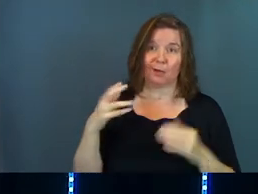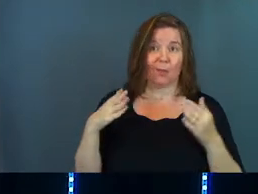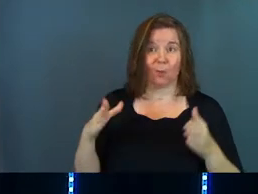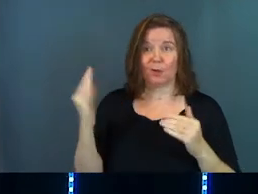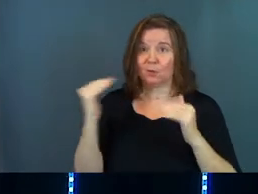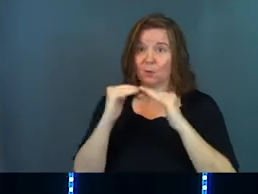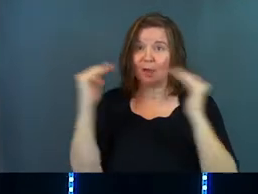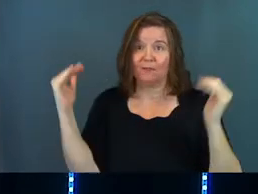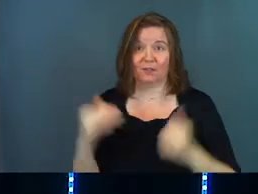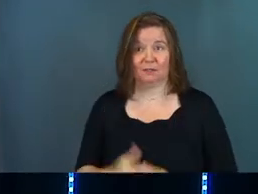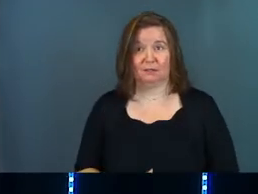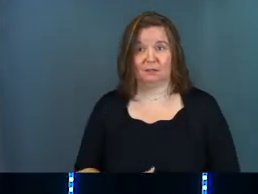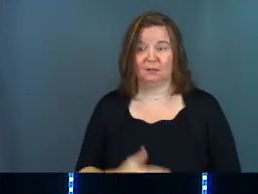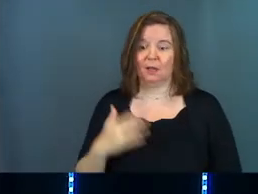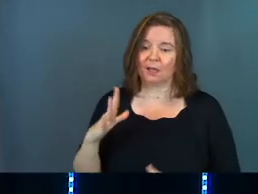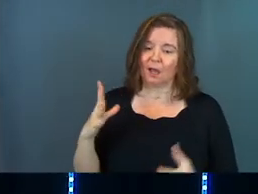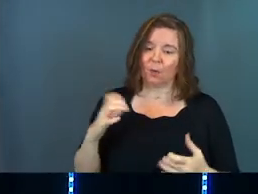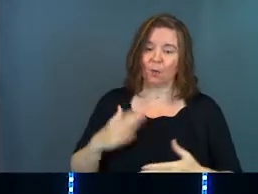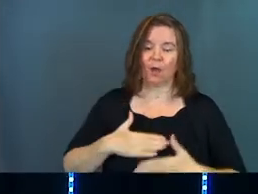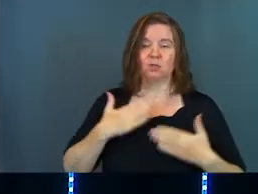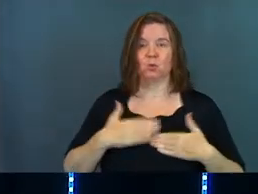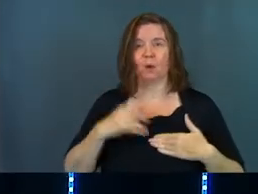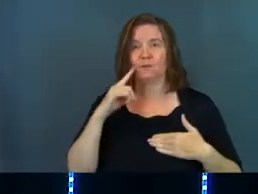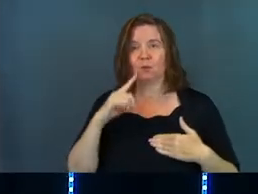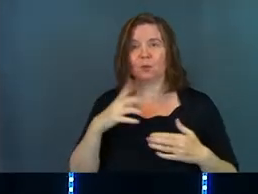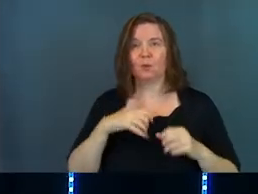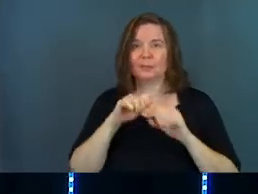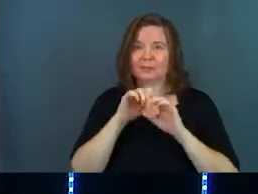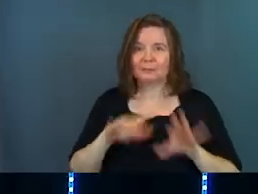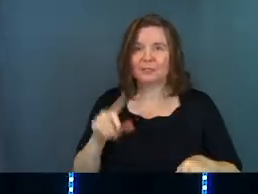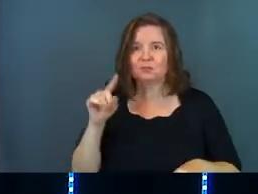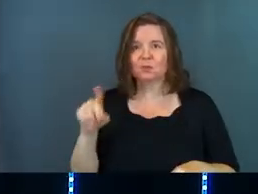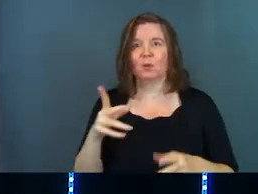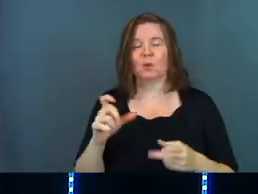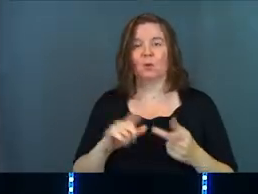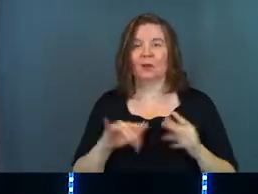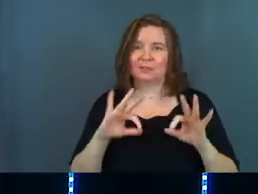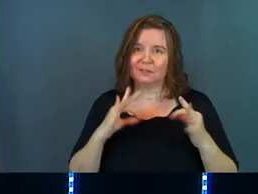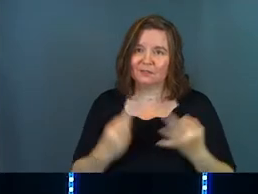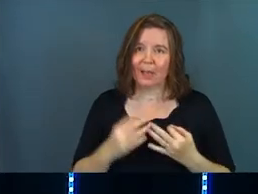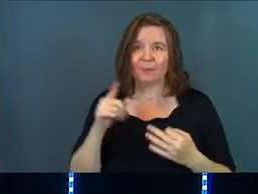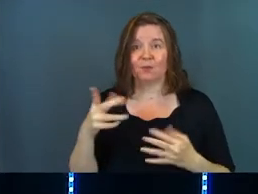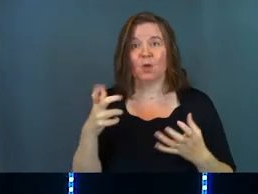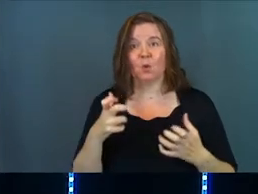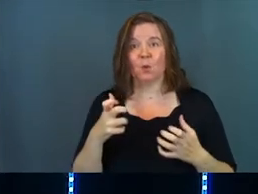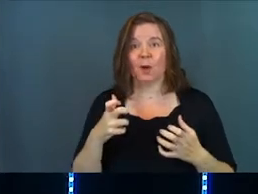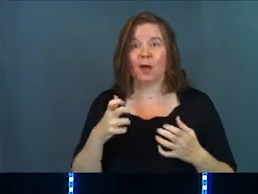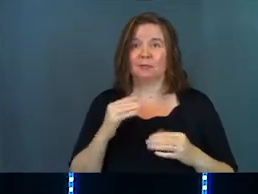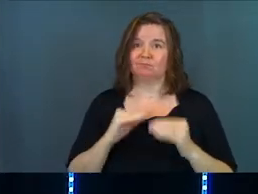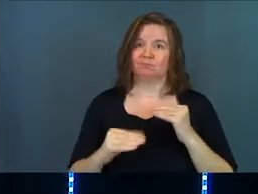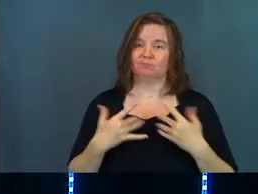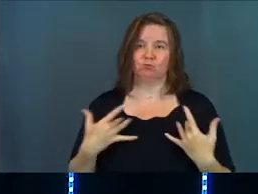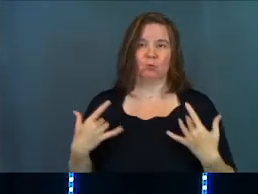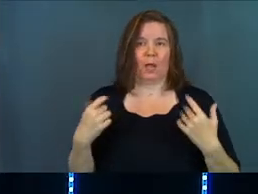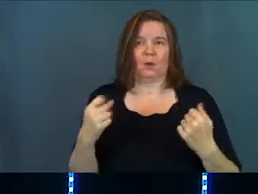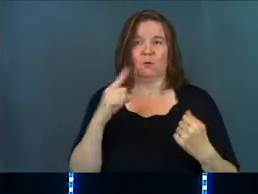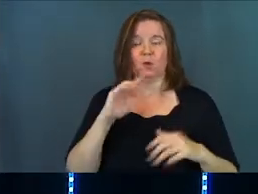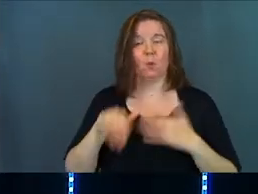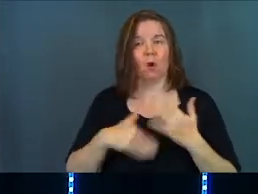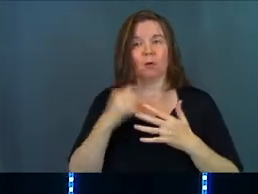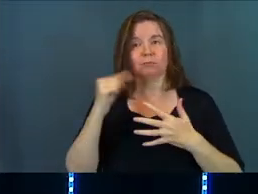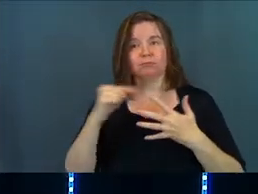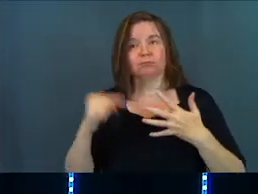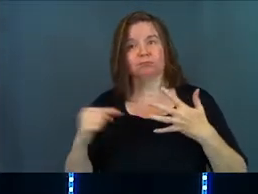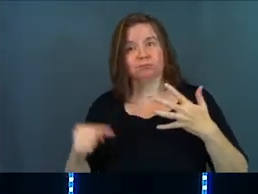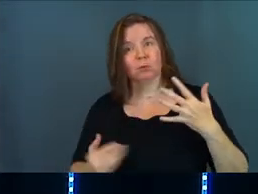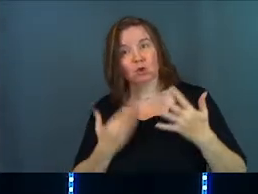heaven. And God wants joy for you and he wants peace for you and he wants family for you. He wants restoration for you. He wants all these